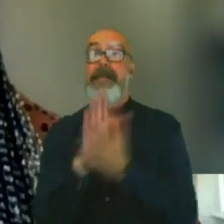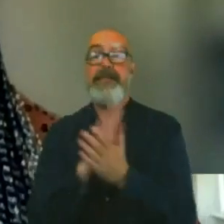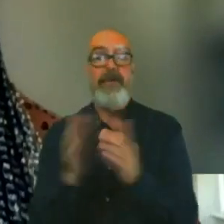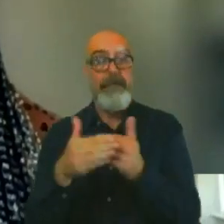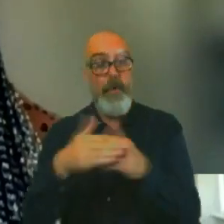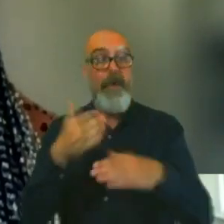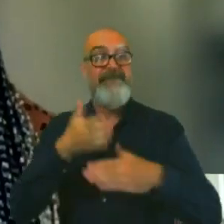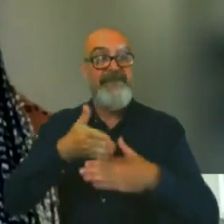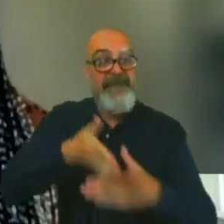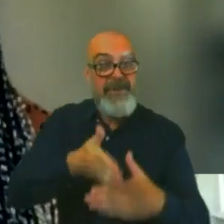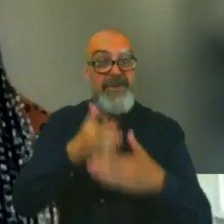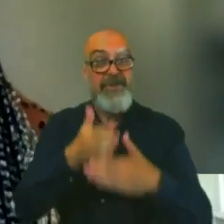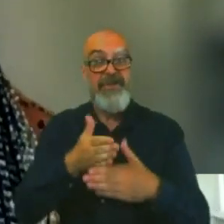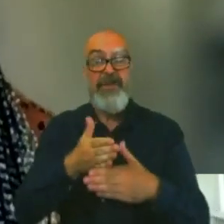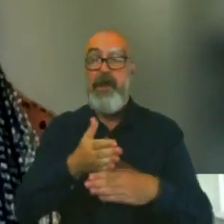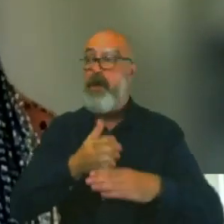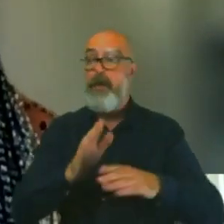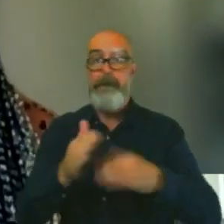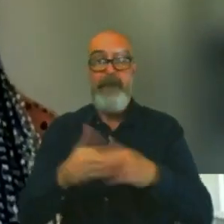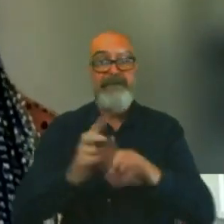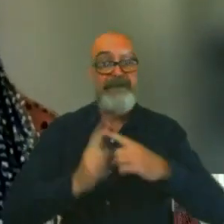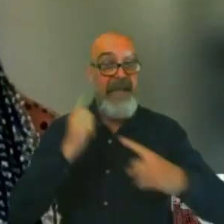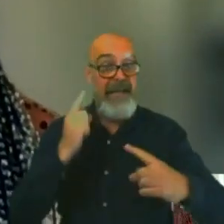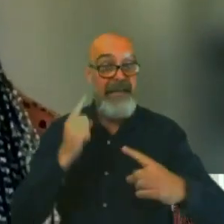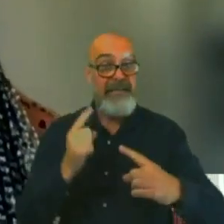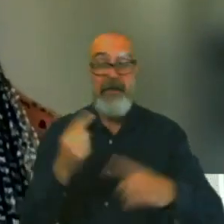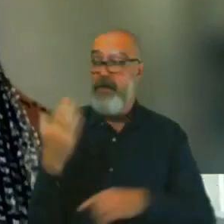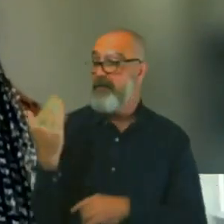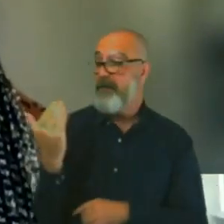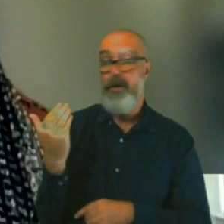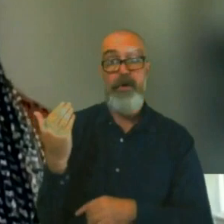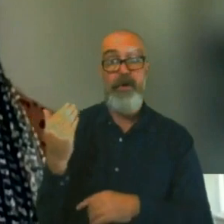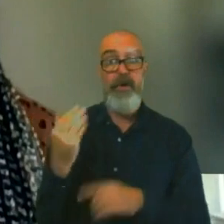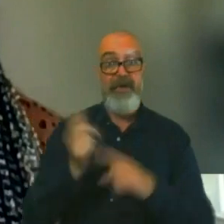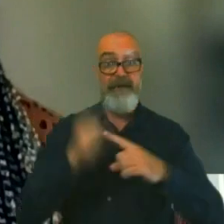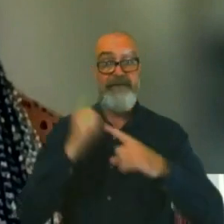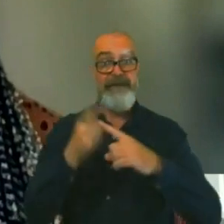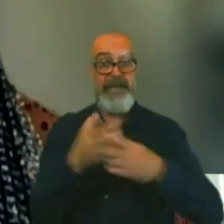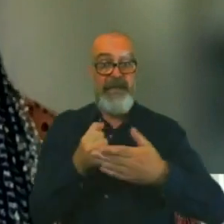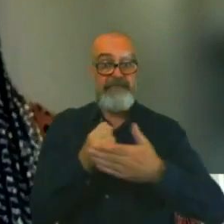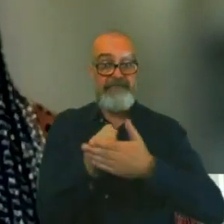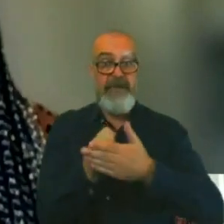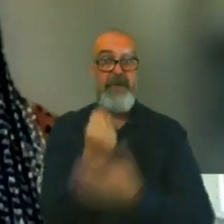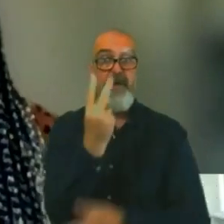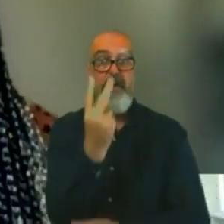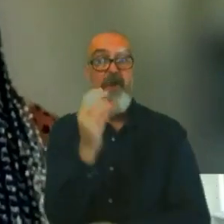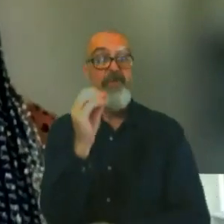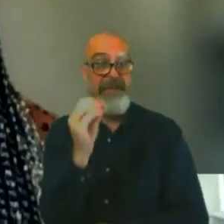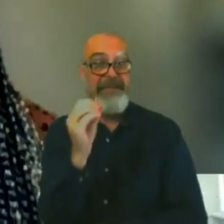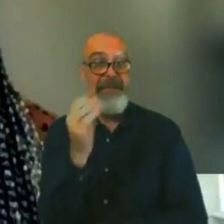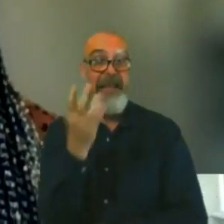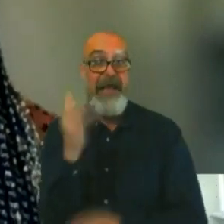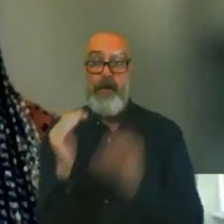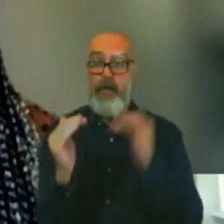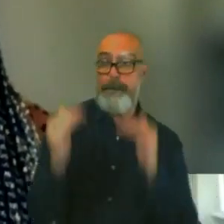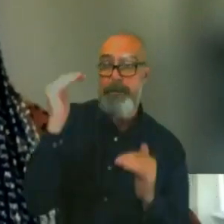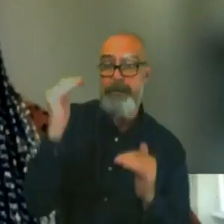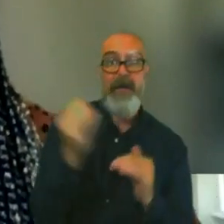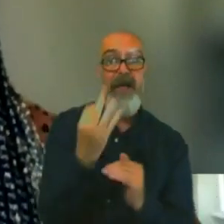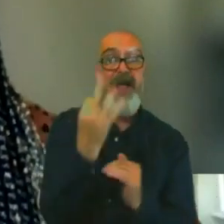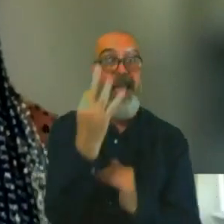there was a temporary speed restriction of like 20 miles an hour. We're now able to increase that to 80 miles an hour. And it was just such a,